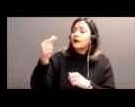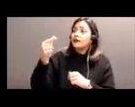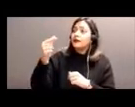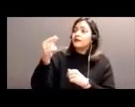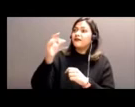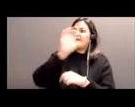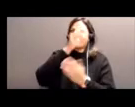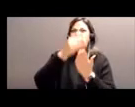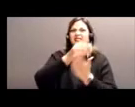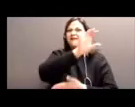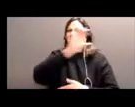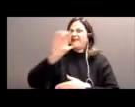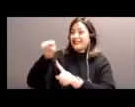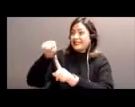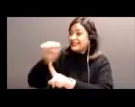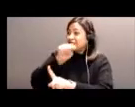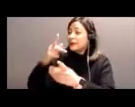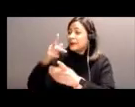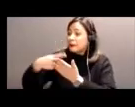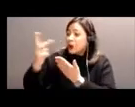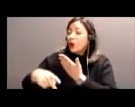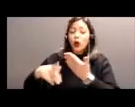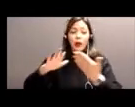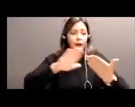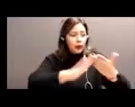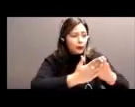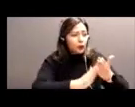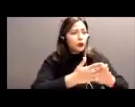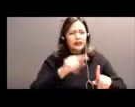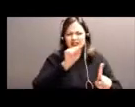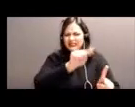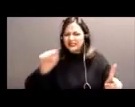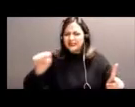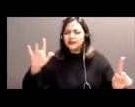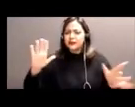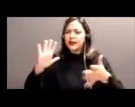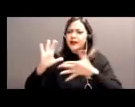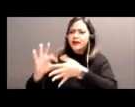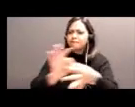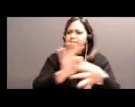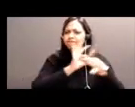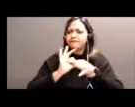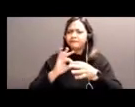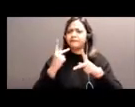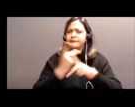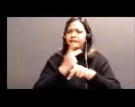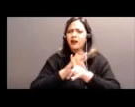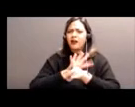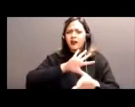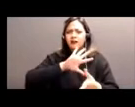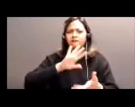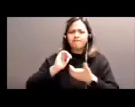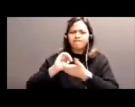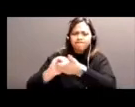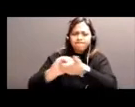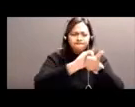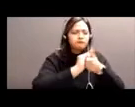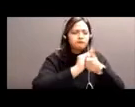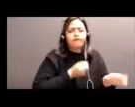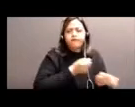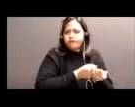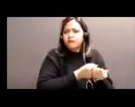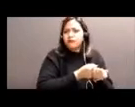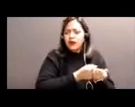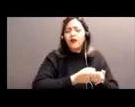providers. It's taking a proactive approach rather than a reactive approach. And I receive endless calls